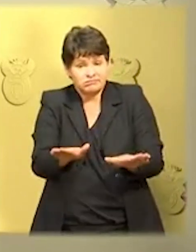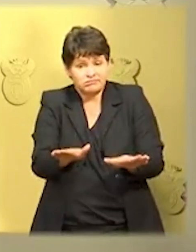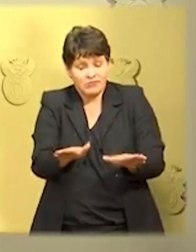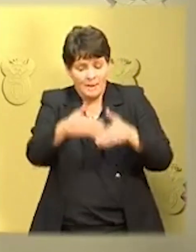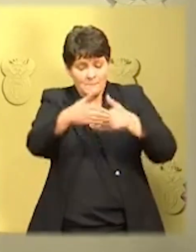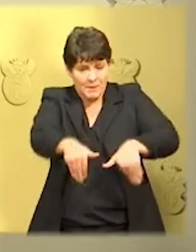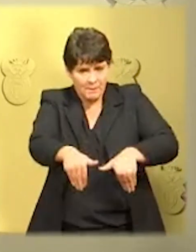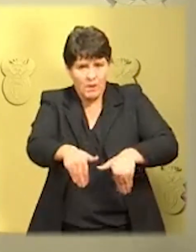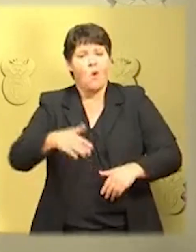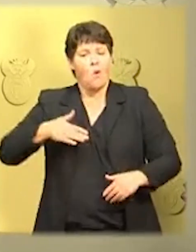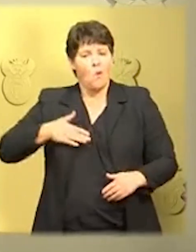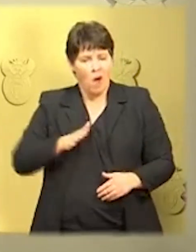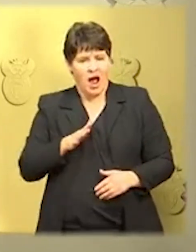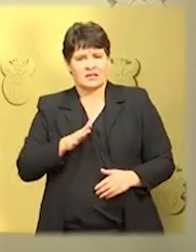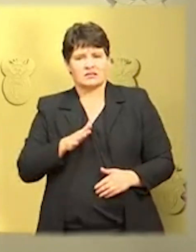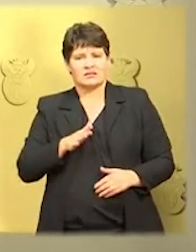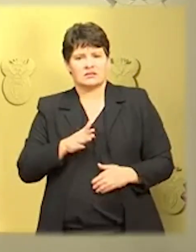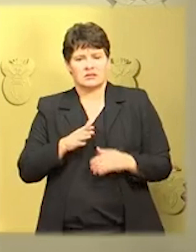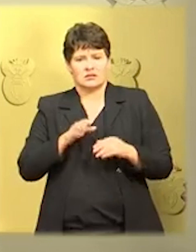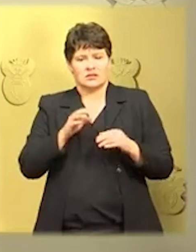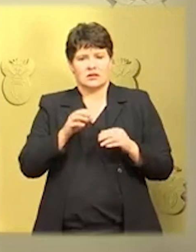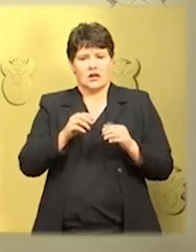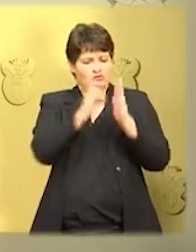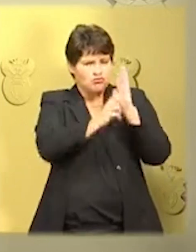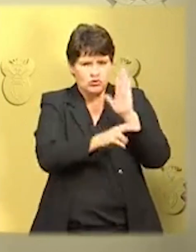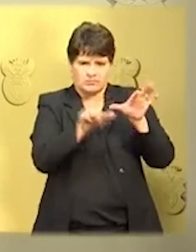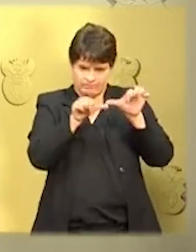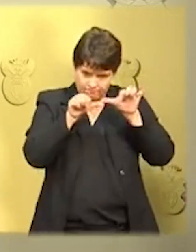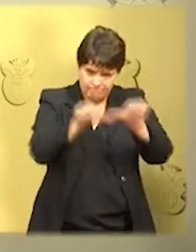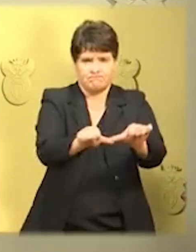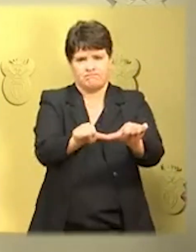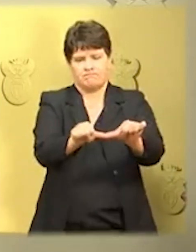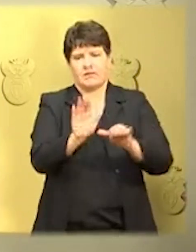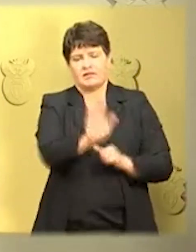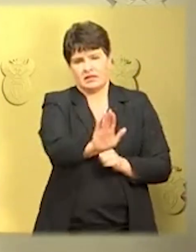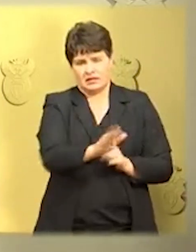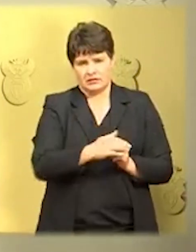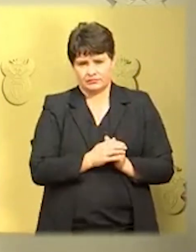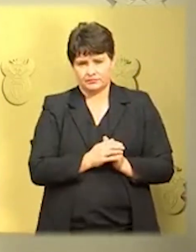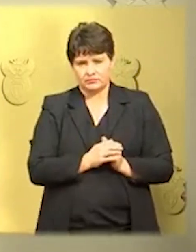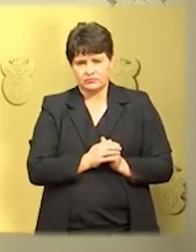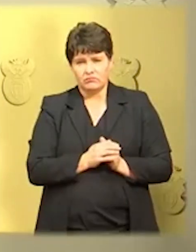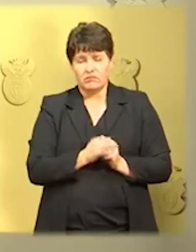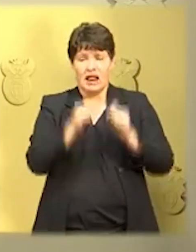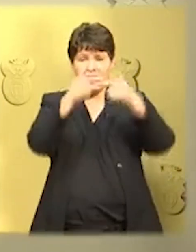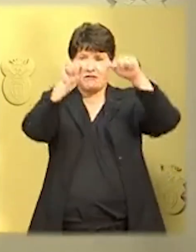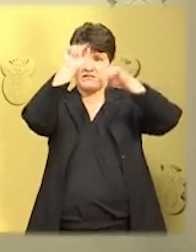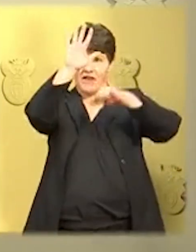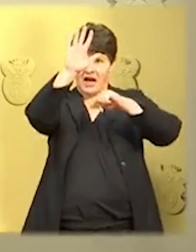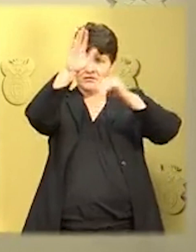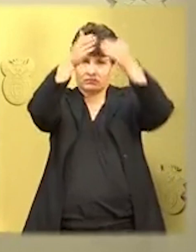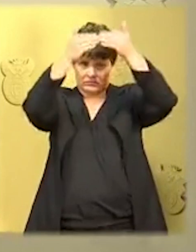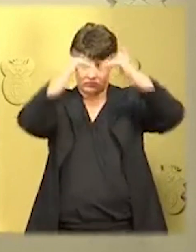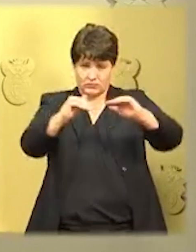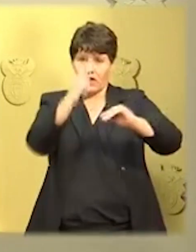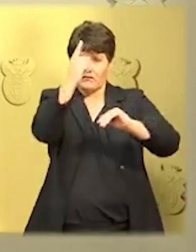place. When the country moves to level 4 on the 1st of